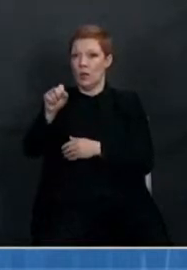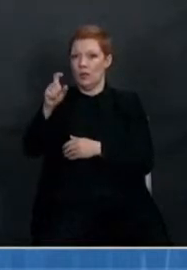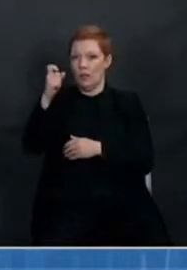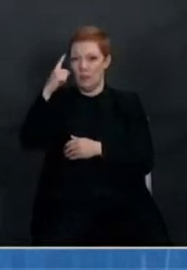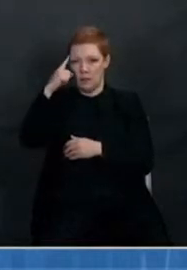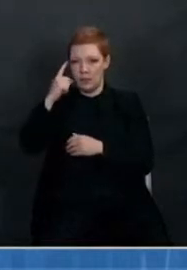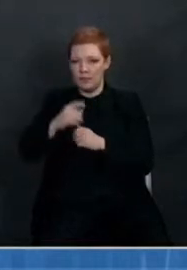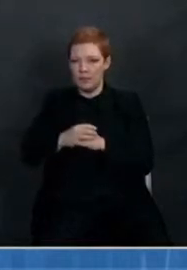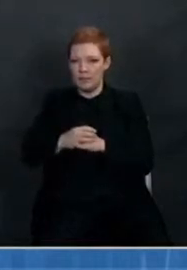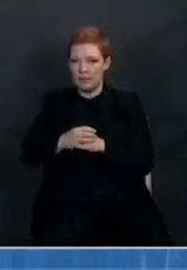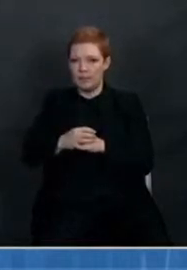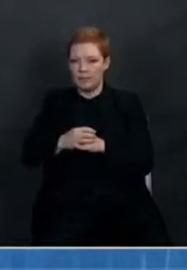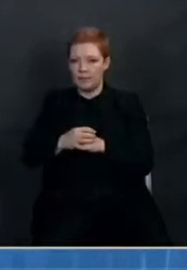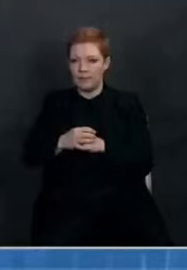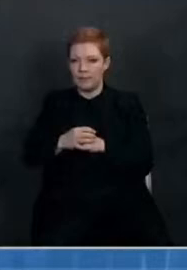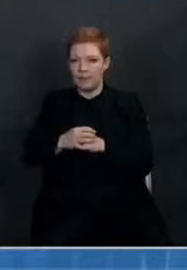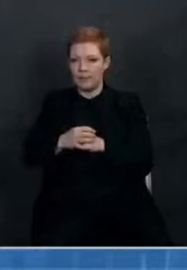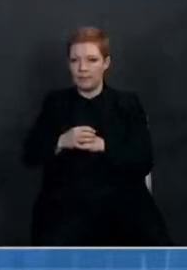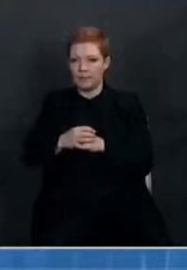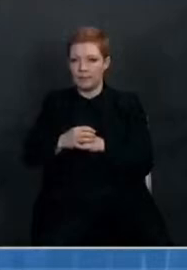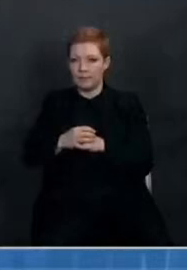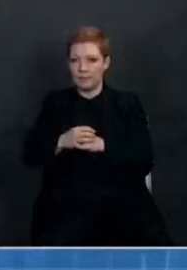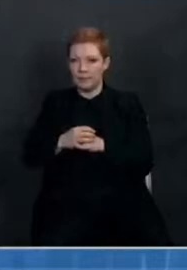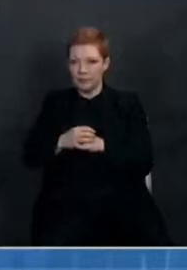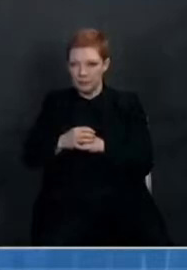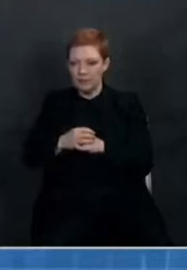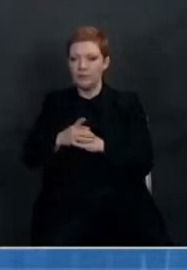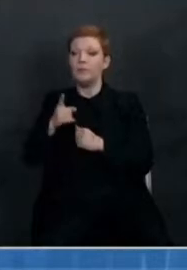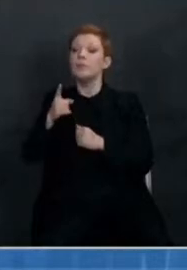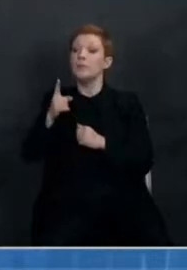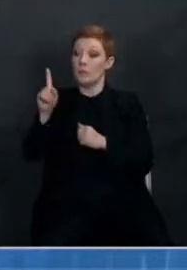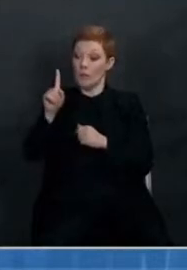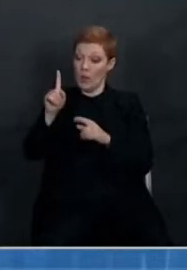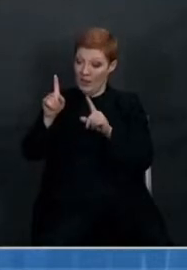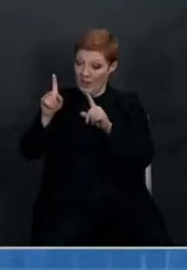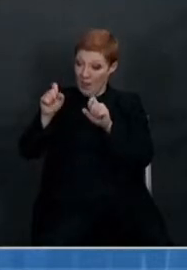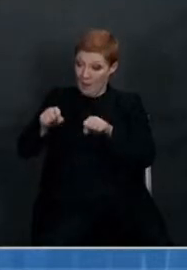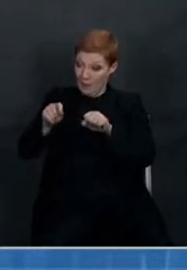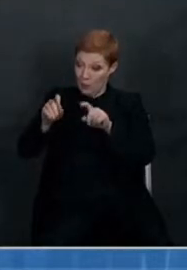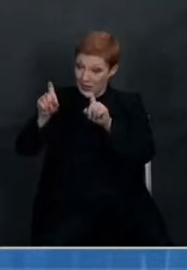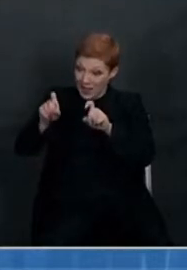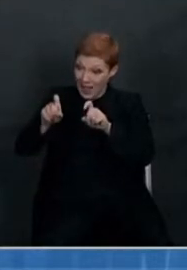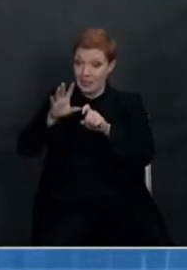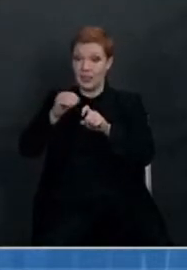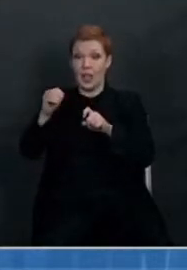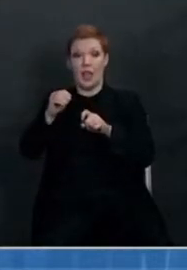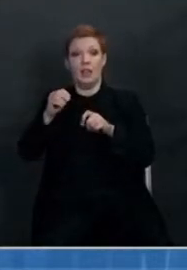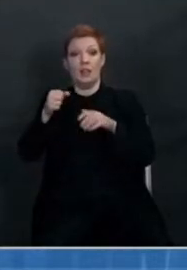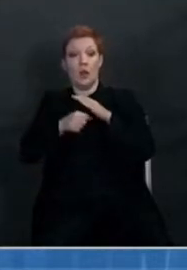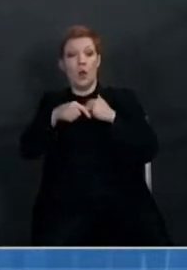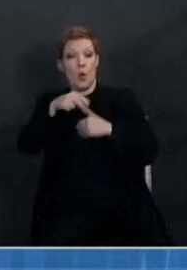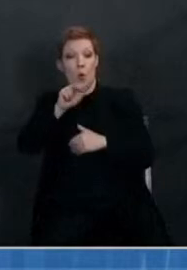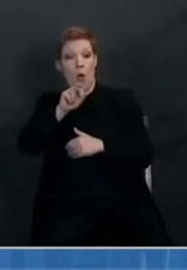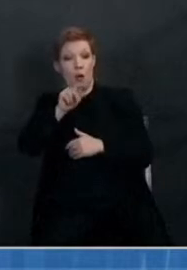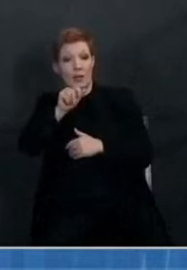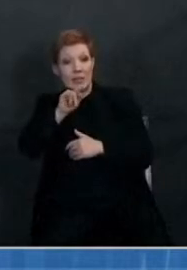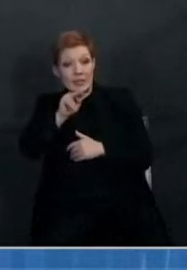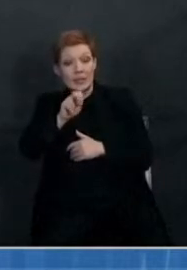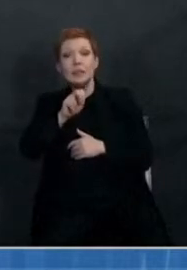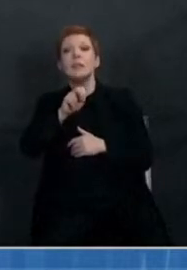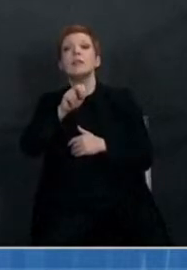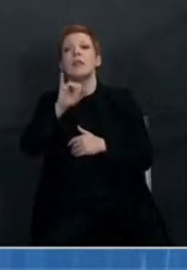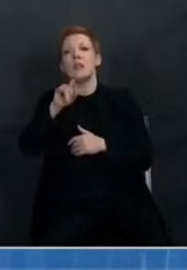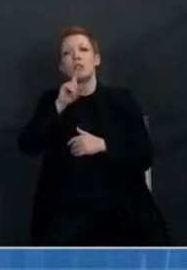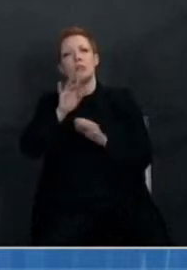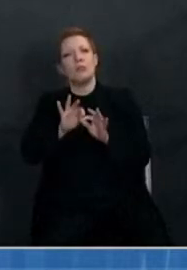The ability to quickly test, to contact trace and quarantine is a linchpin of our national strategy and will be a